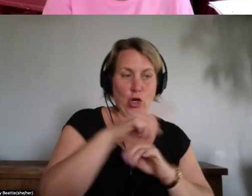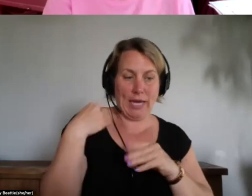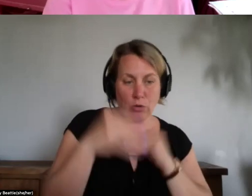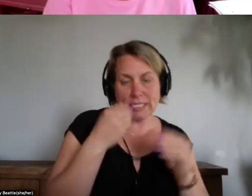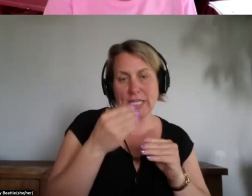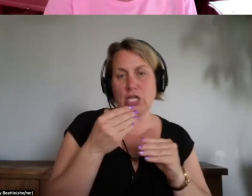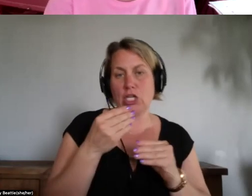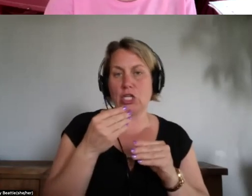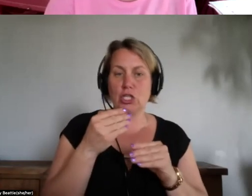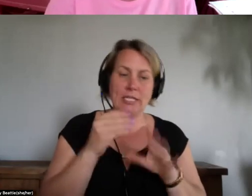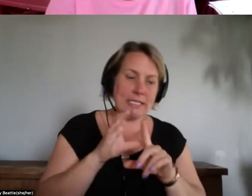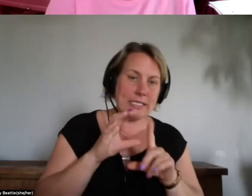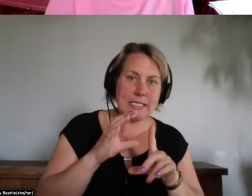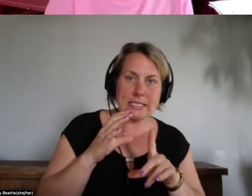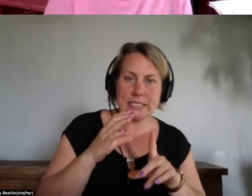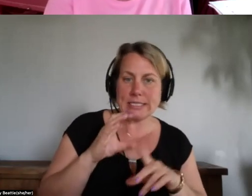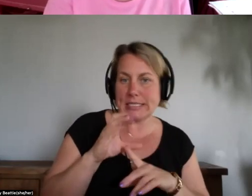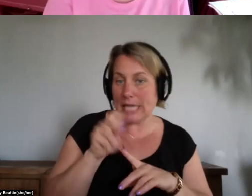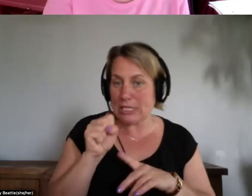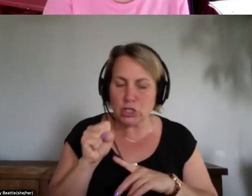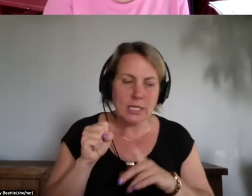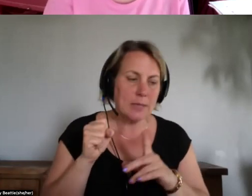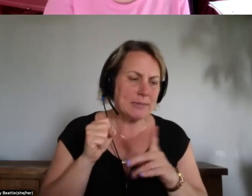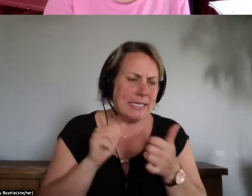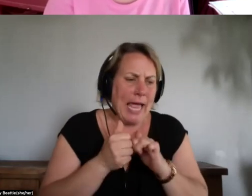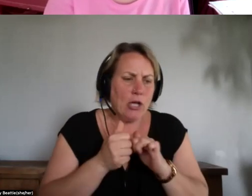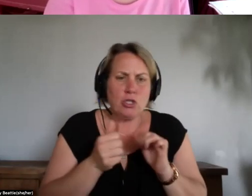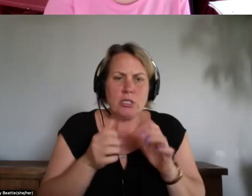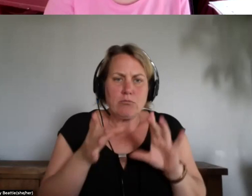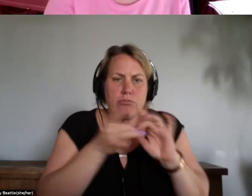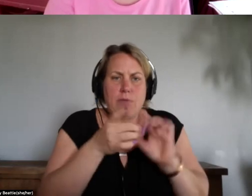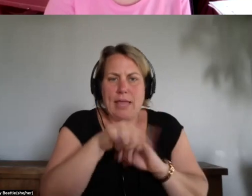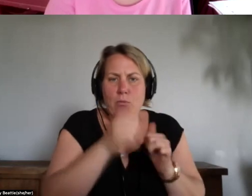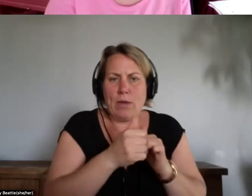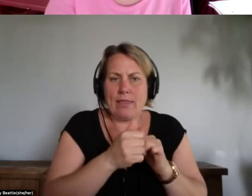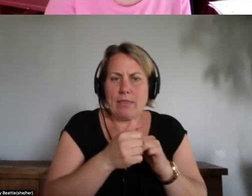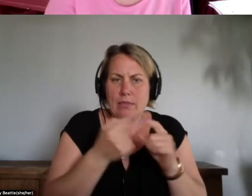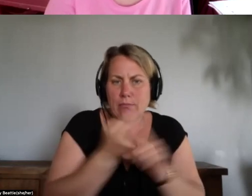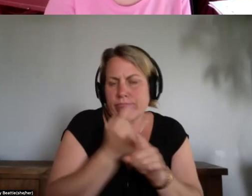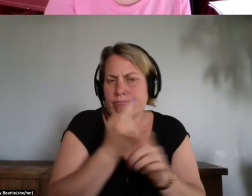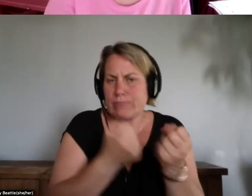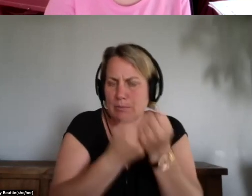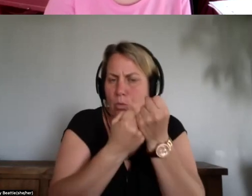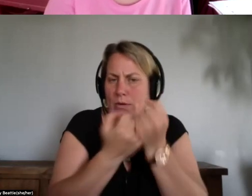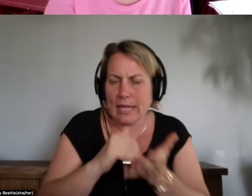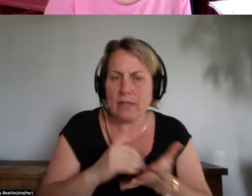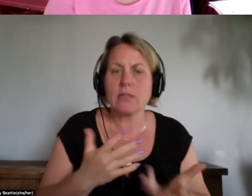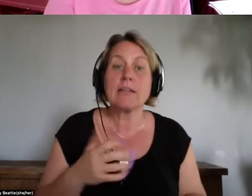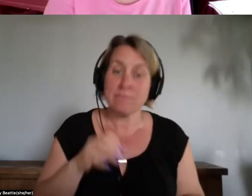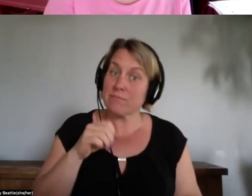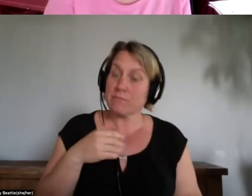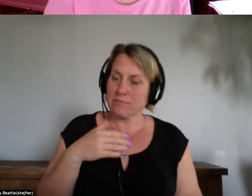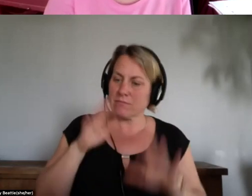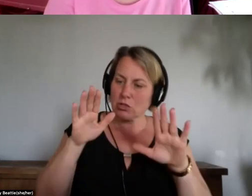yeah um great question so i like to um before